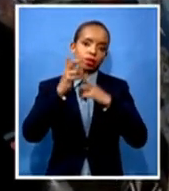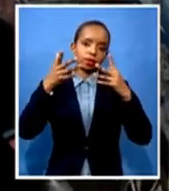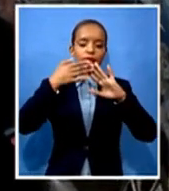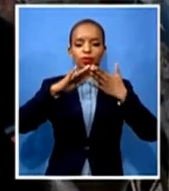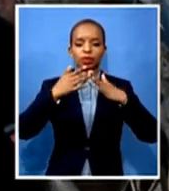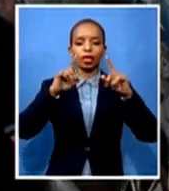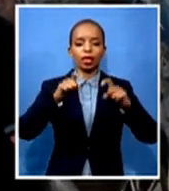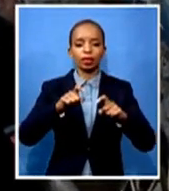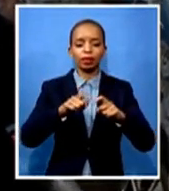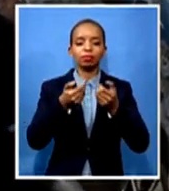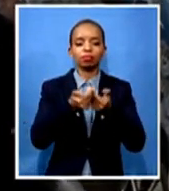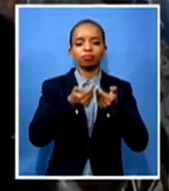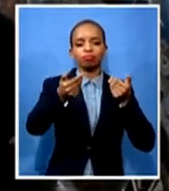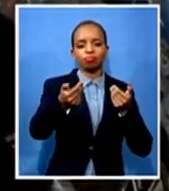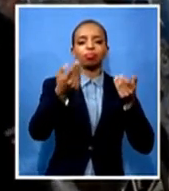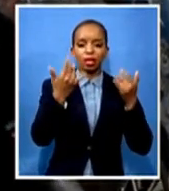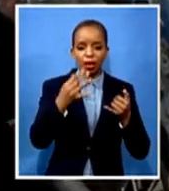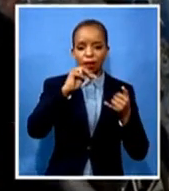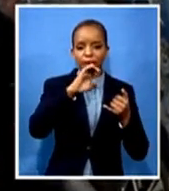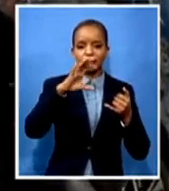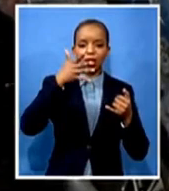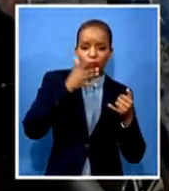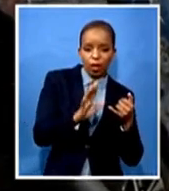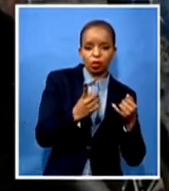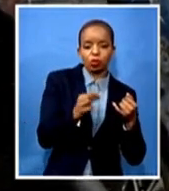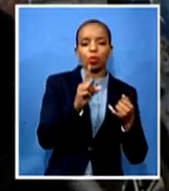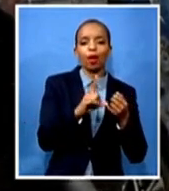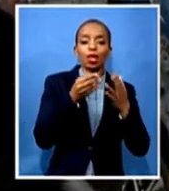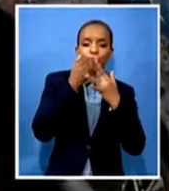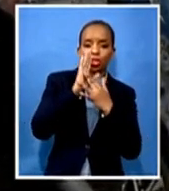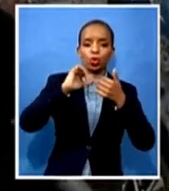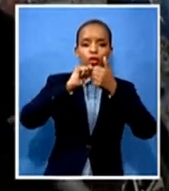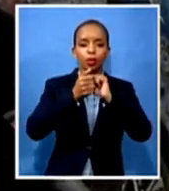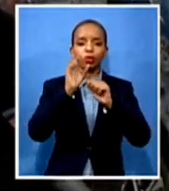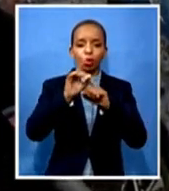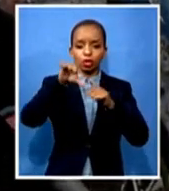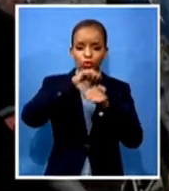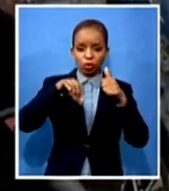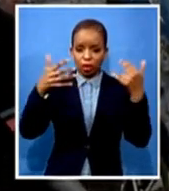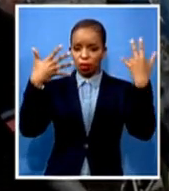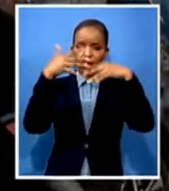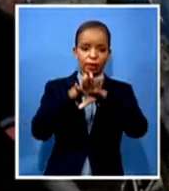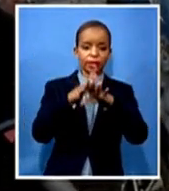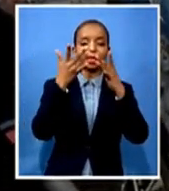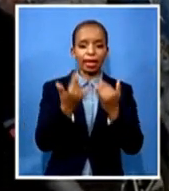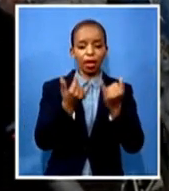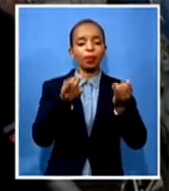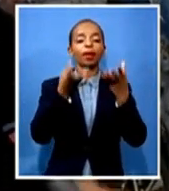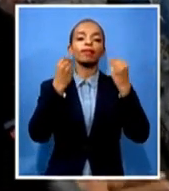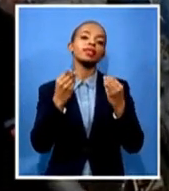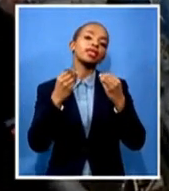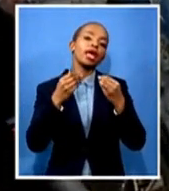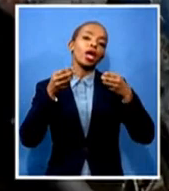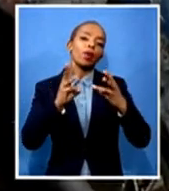sport, there is social cohesion. We're meeting to actually find a way forward as to what do we do moving forward. Yes,